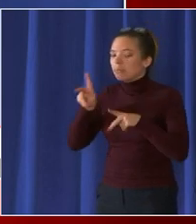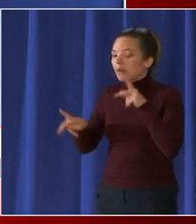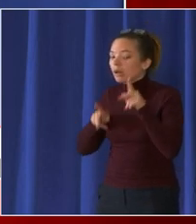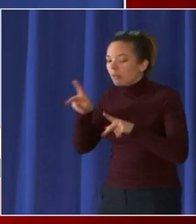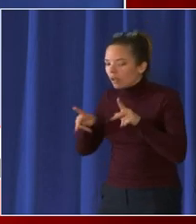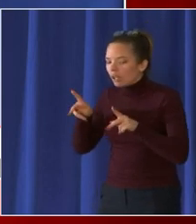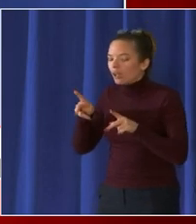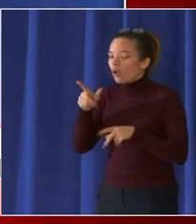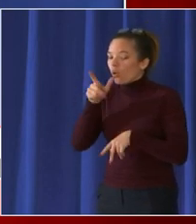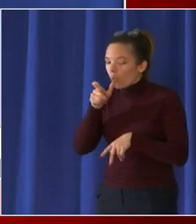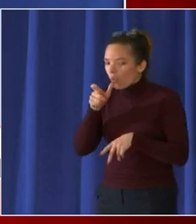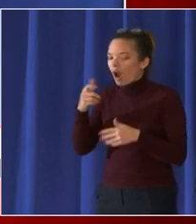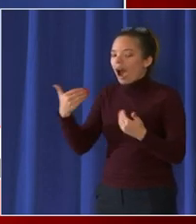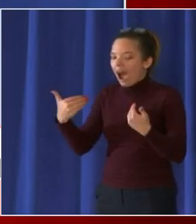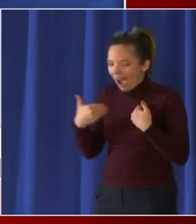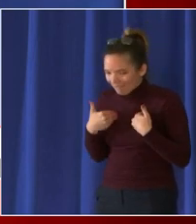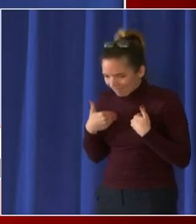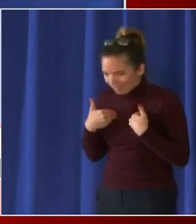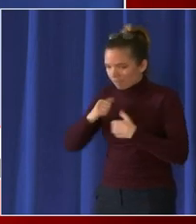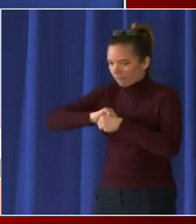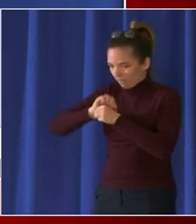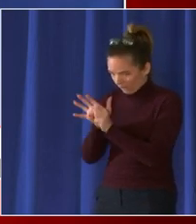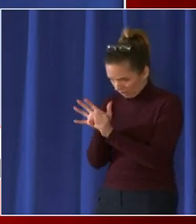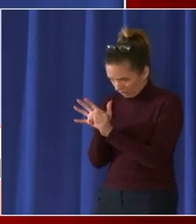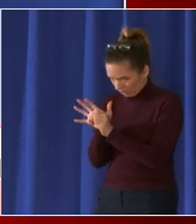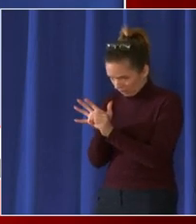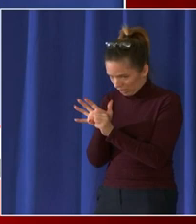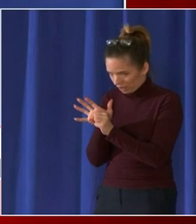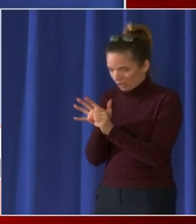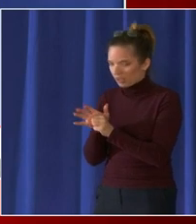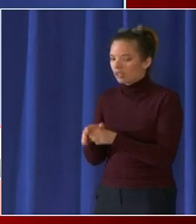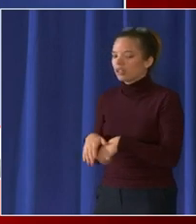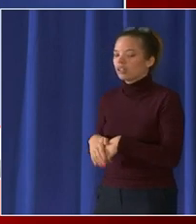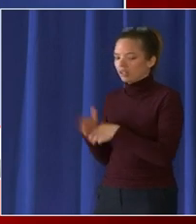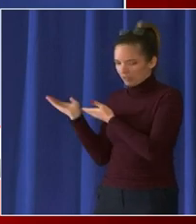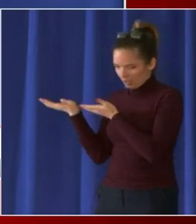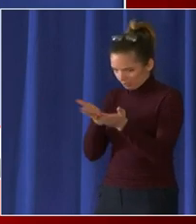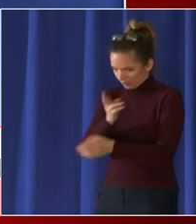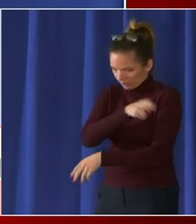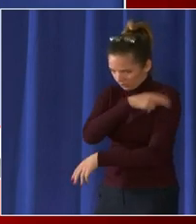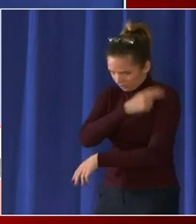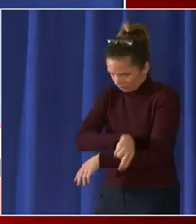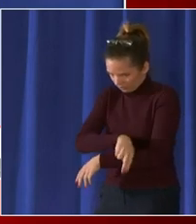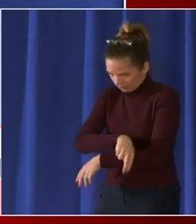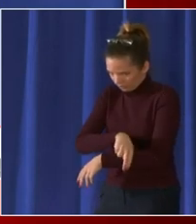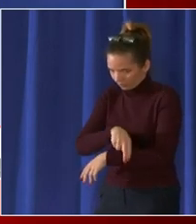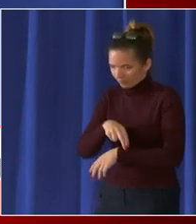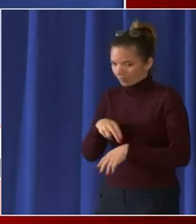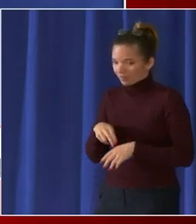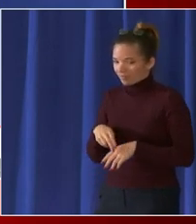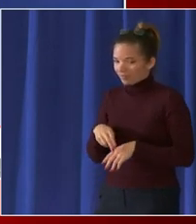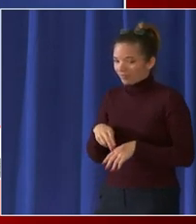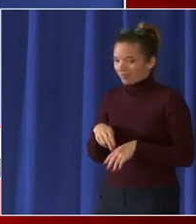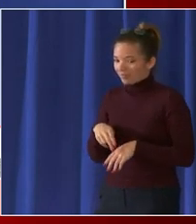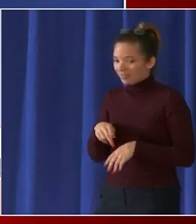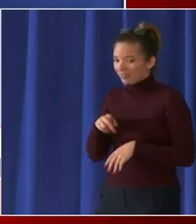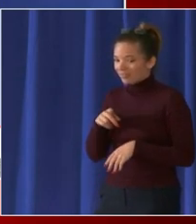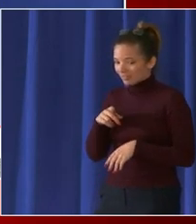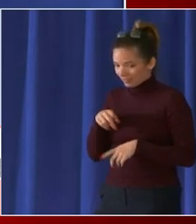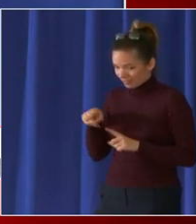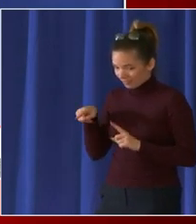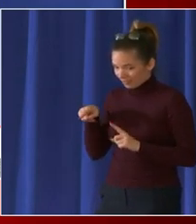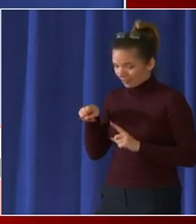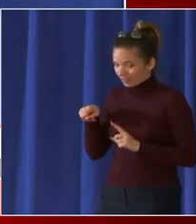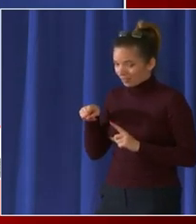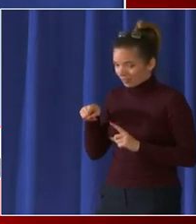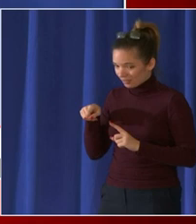uh for covid related issues and so the severity of those patients is so important to us uh to make sure we're